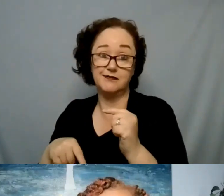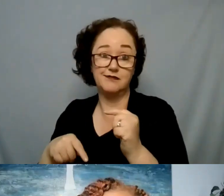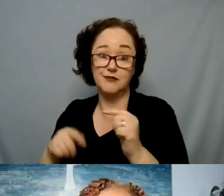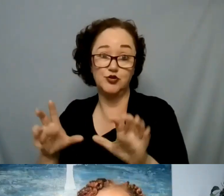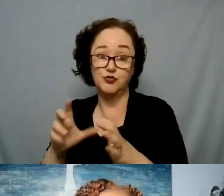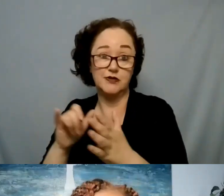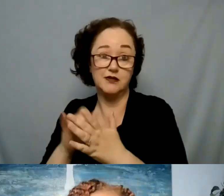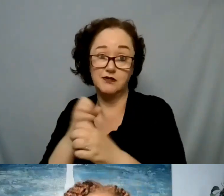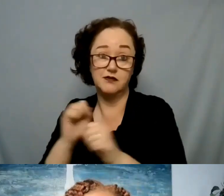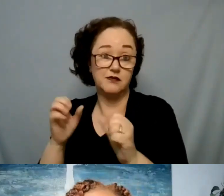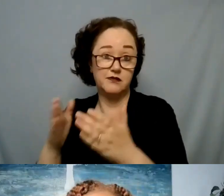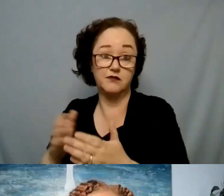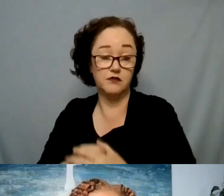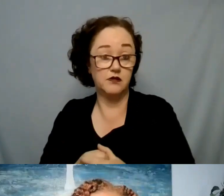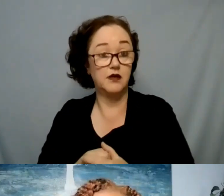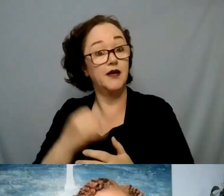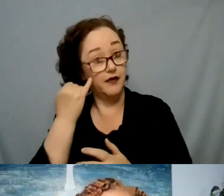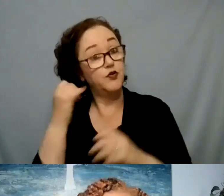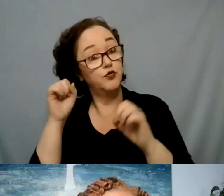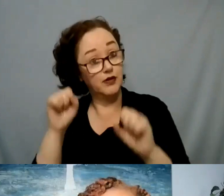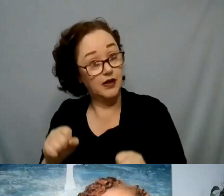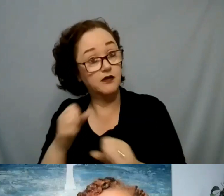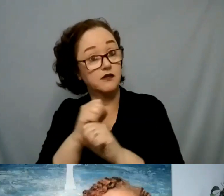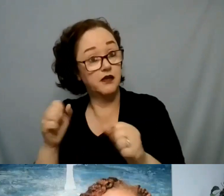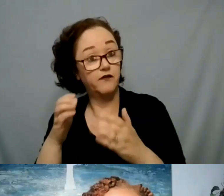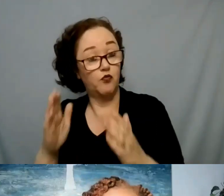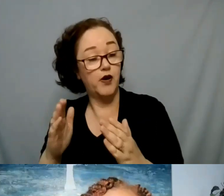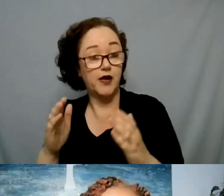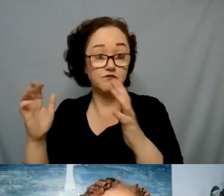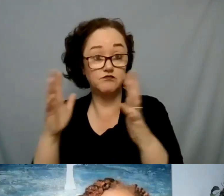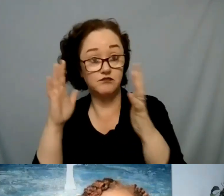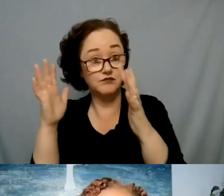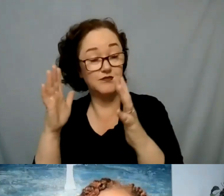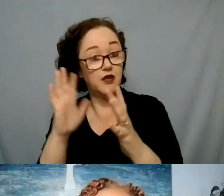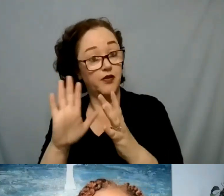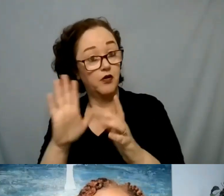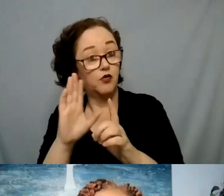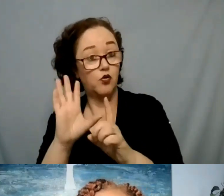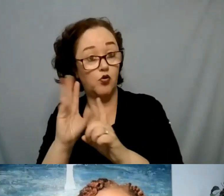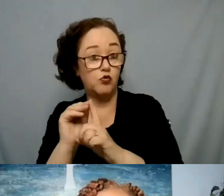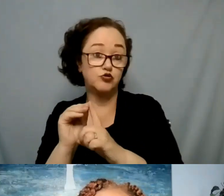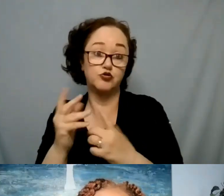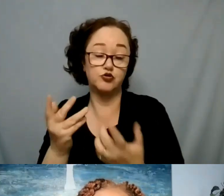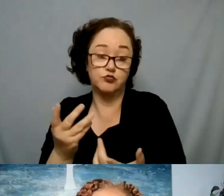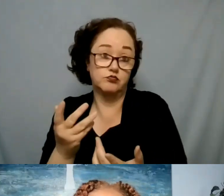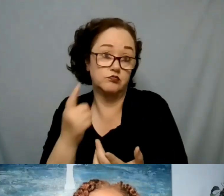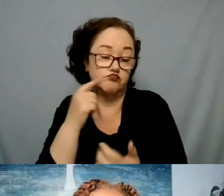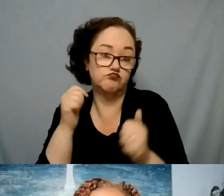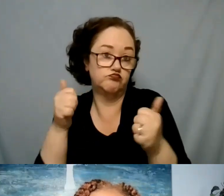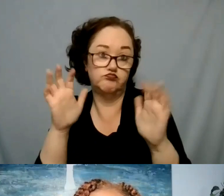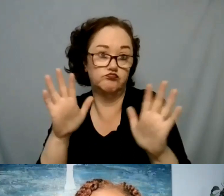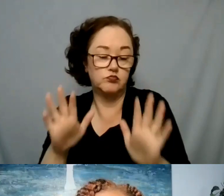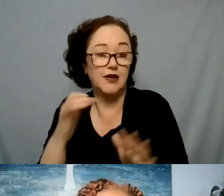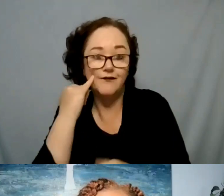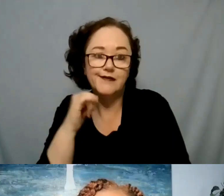so if it can be done safely I think that can be awesome if it can't then we have to think about other alternatives and so